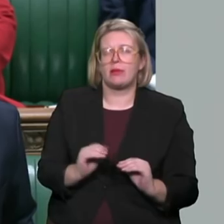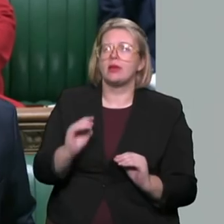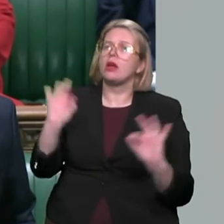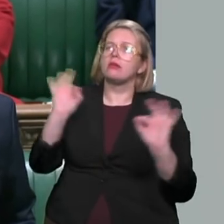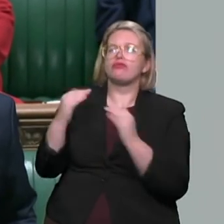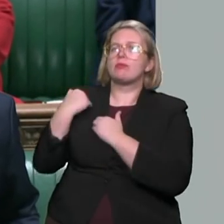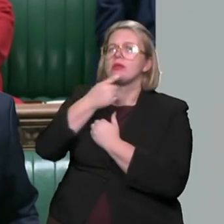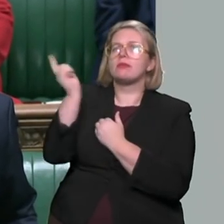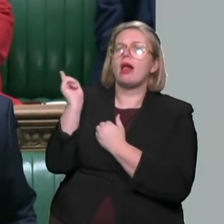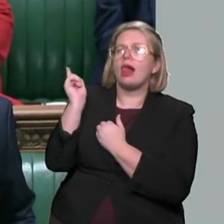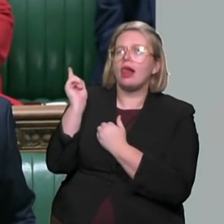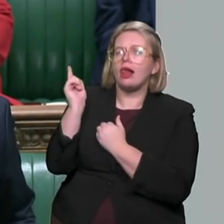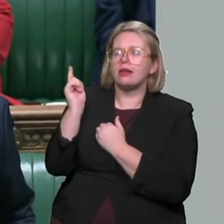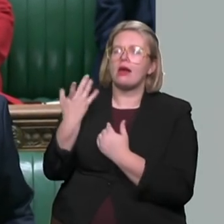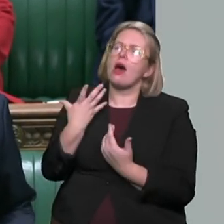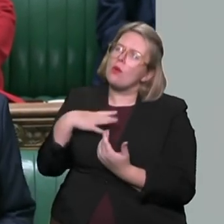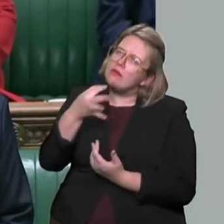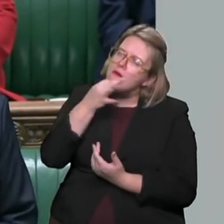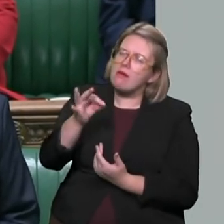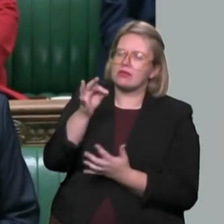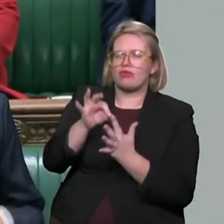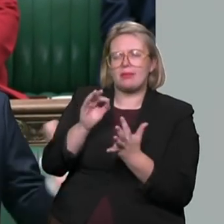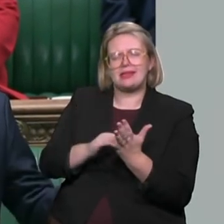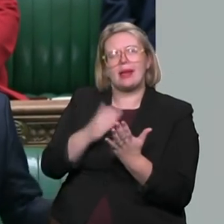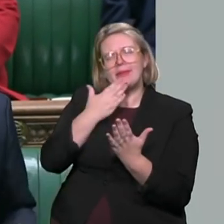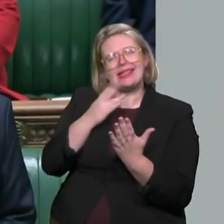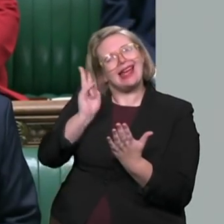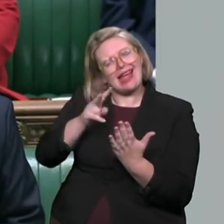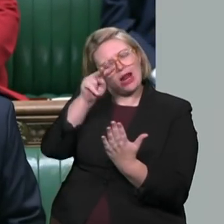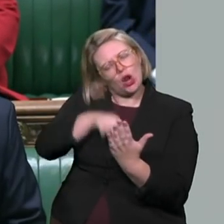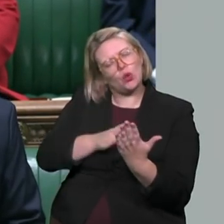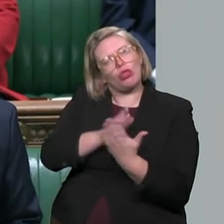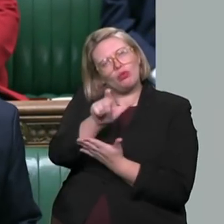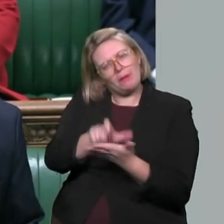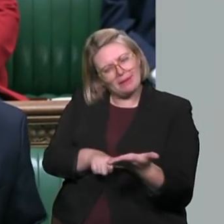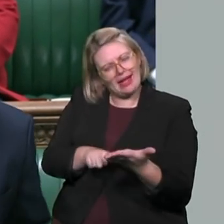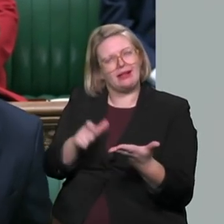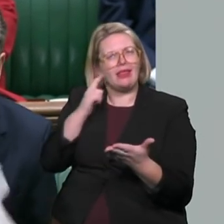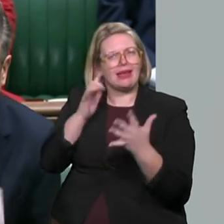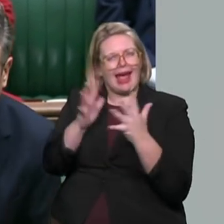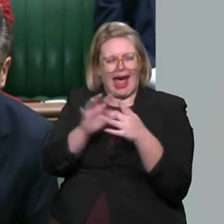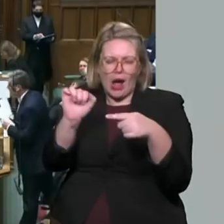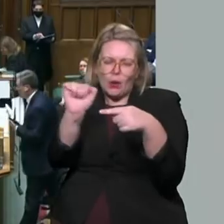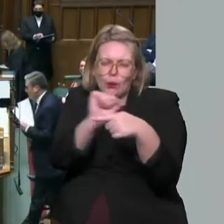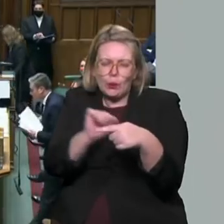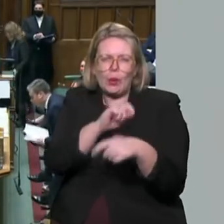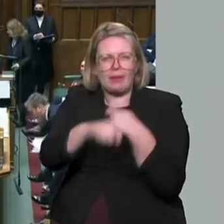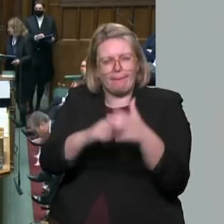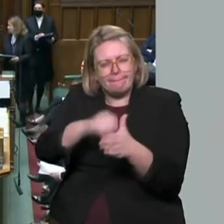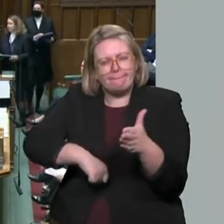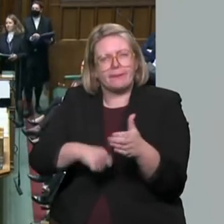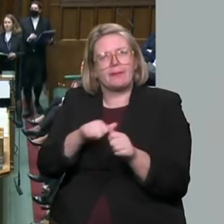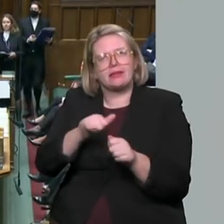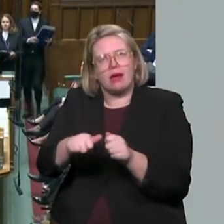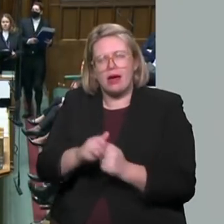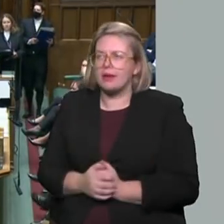taking this away, looking at it again and working with all of us to strengthen his proposed legislation? The Prime